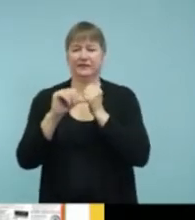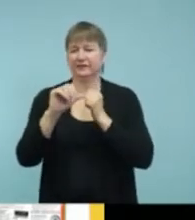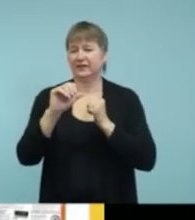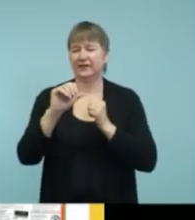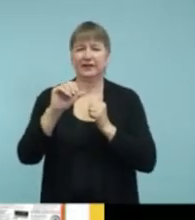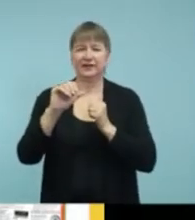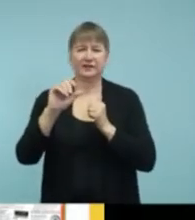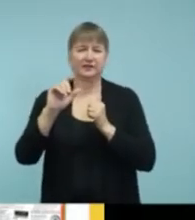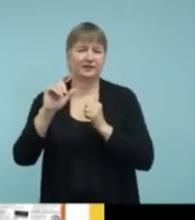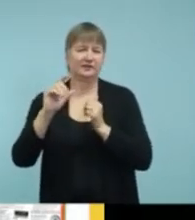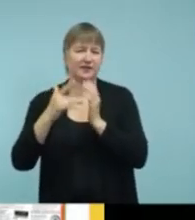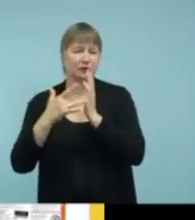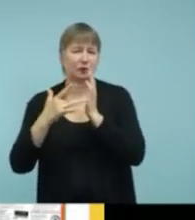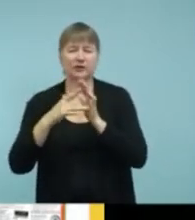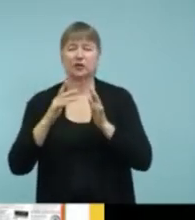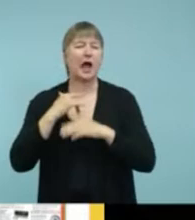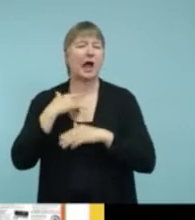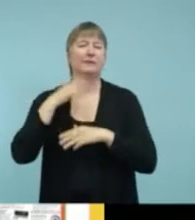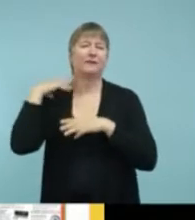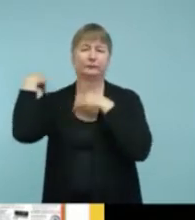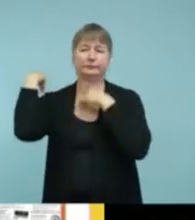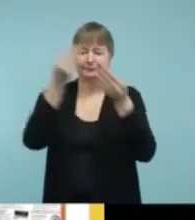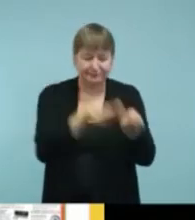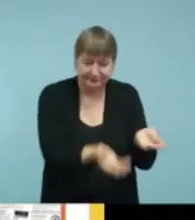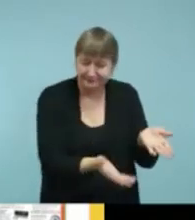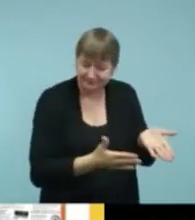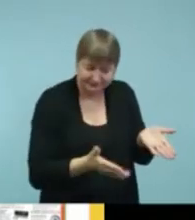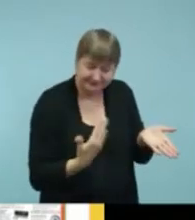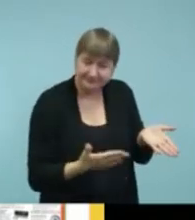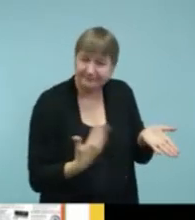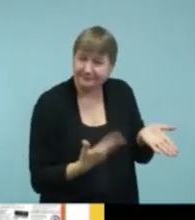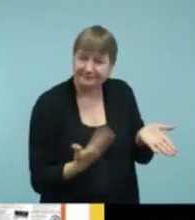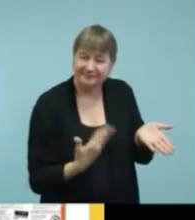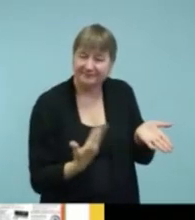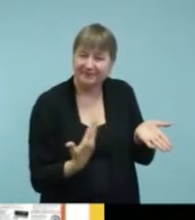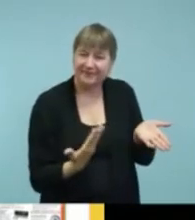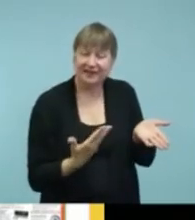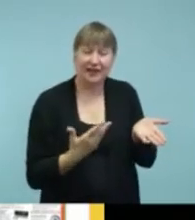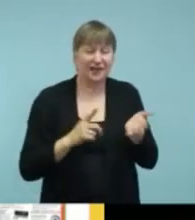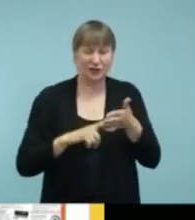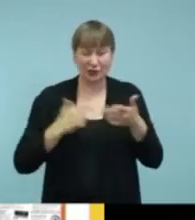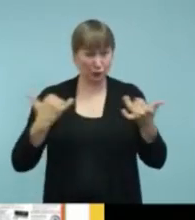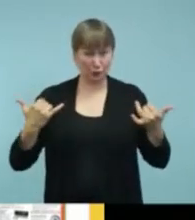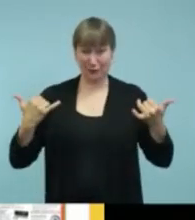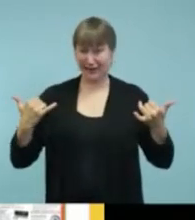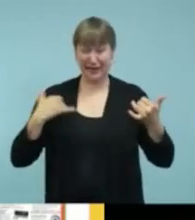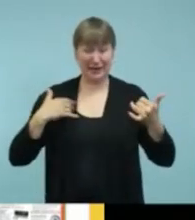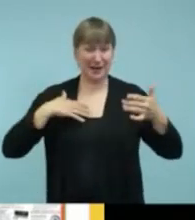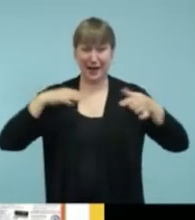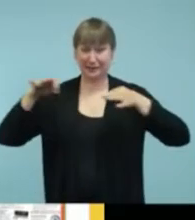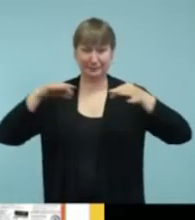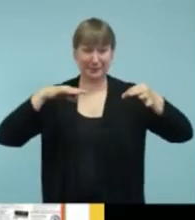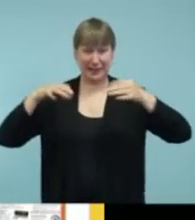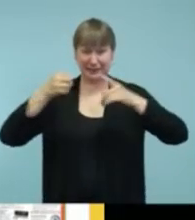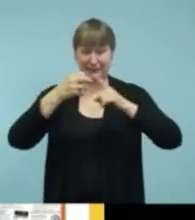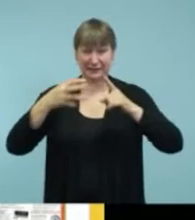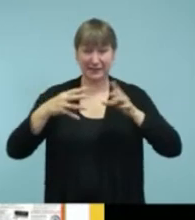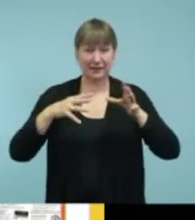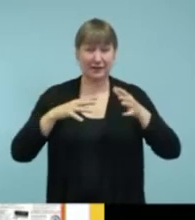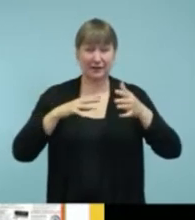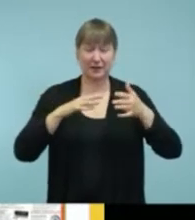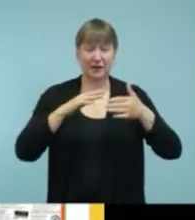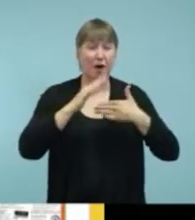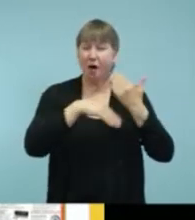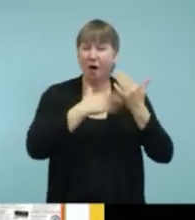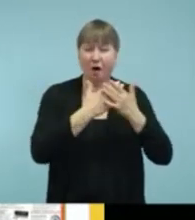And so, you know, you can get all of all the things that I talked about today, um, except for the apps are going to be in